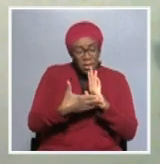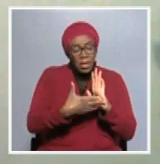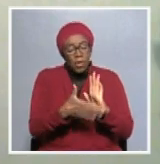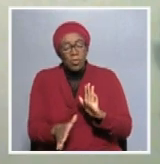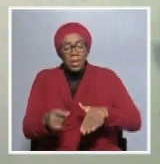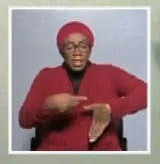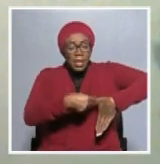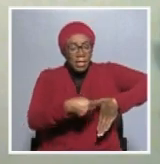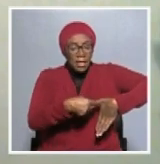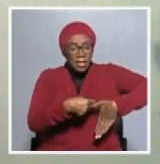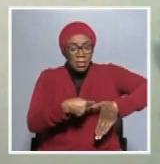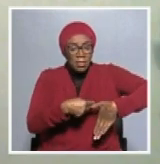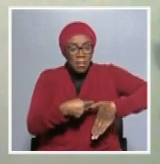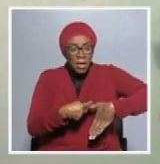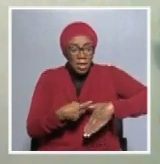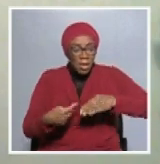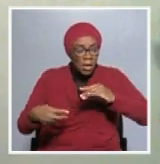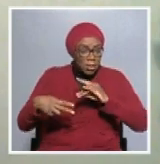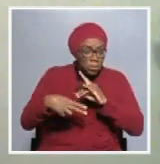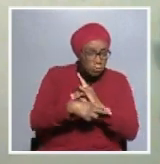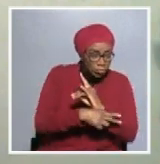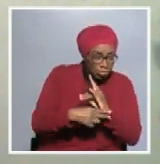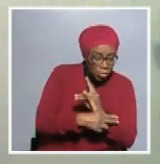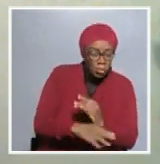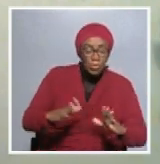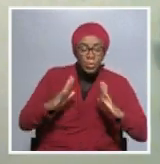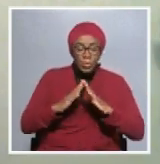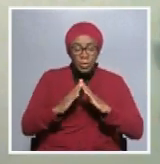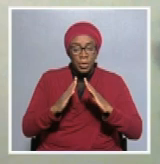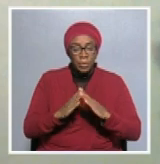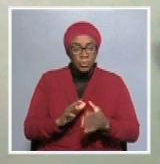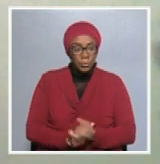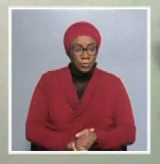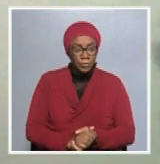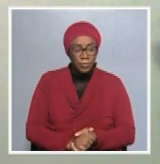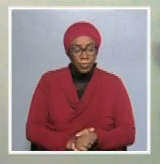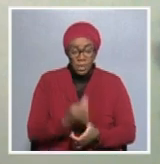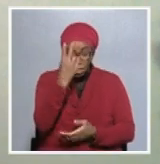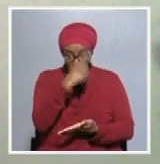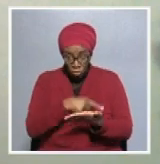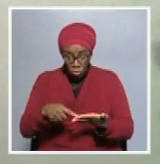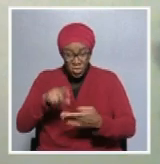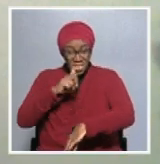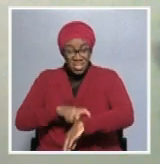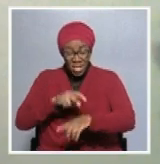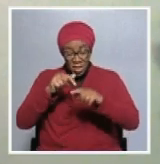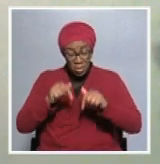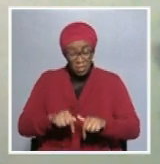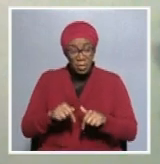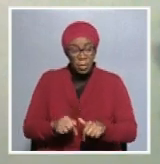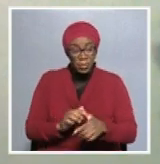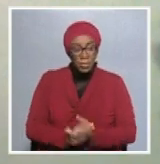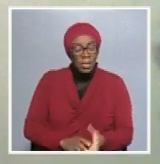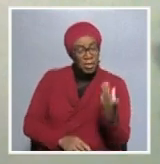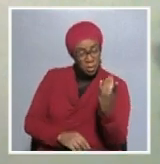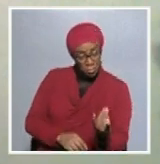And we are basically going to apply commodity-based trade. I want to tell you that in two weeks' time from now, meat from the Zambes